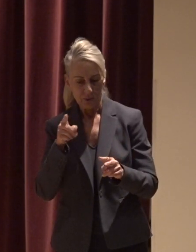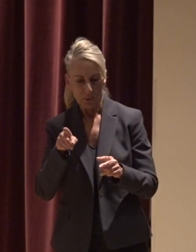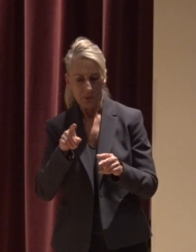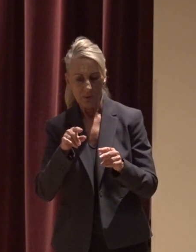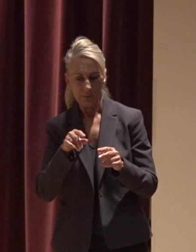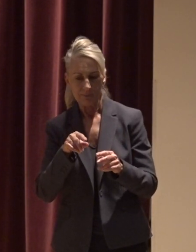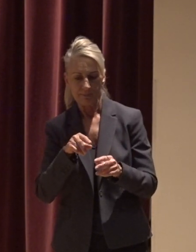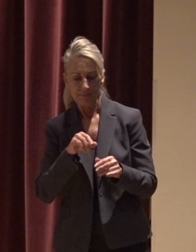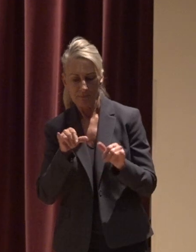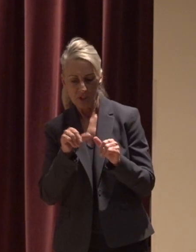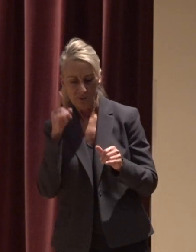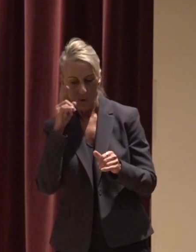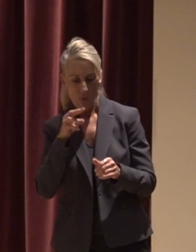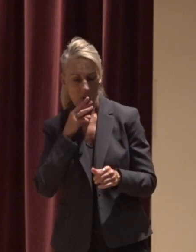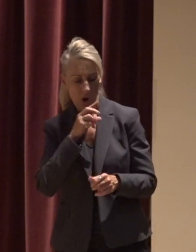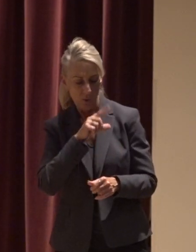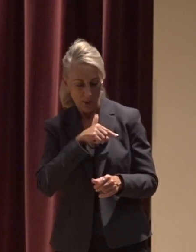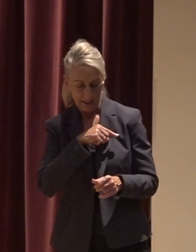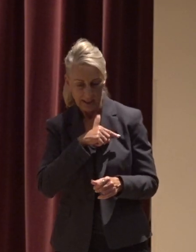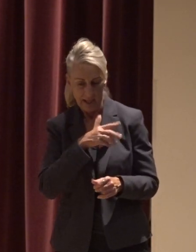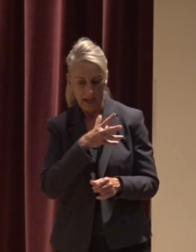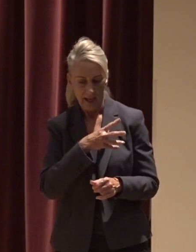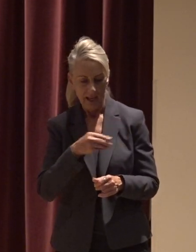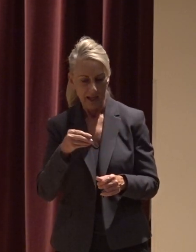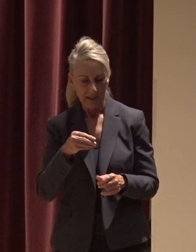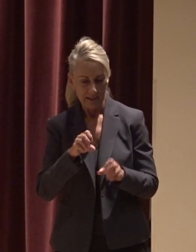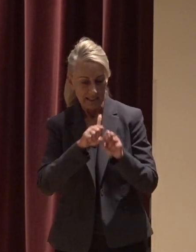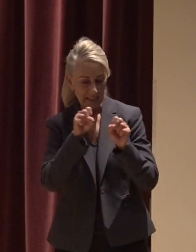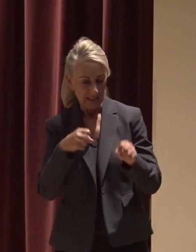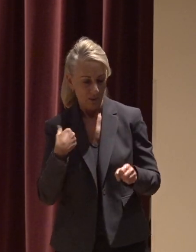and the robust flood warning system that we have developed